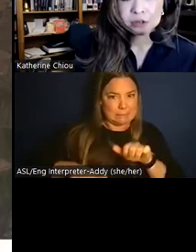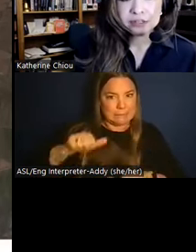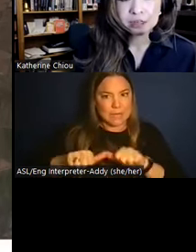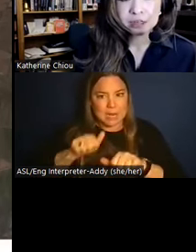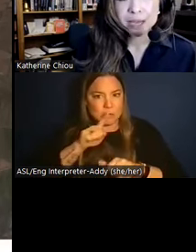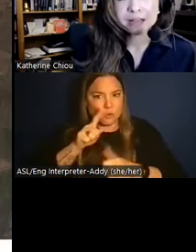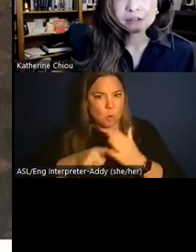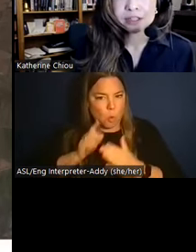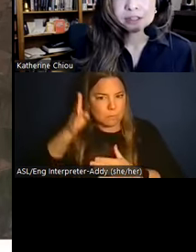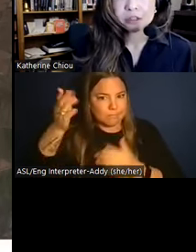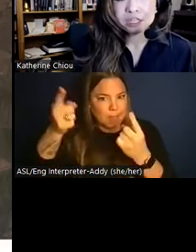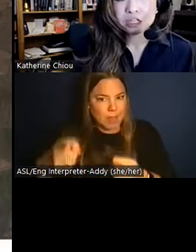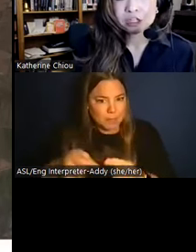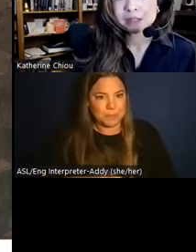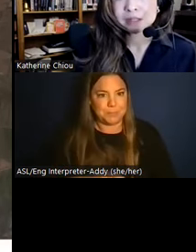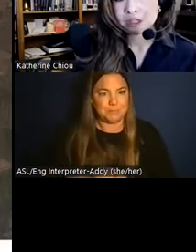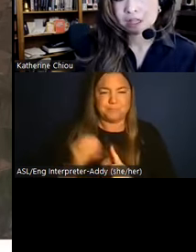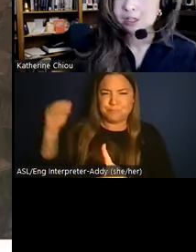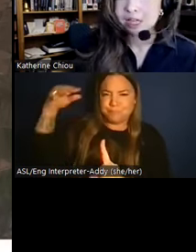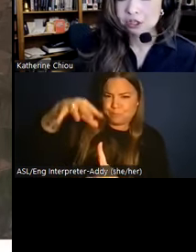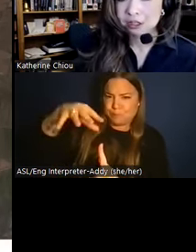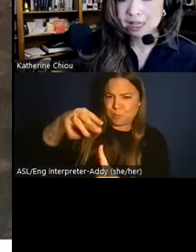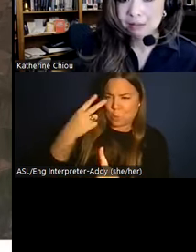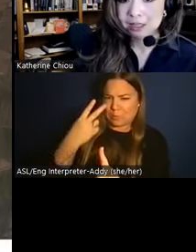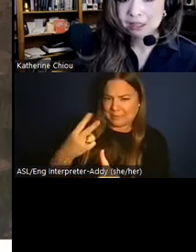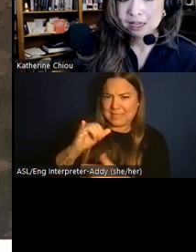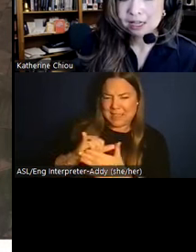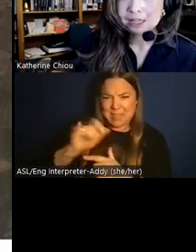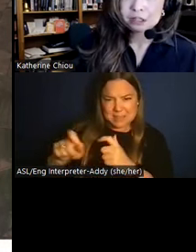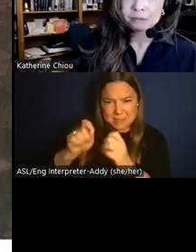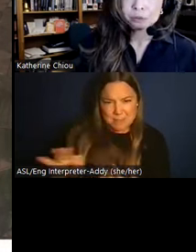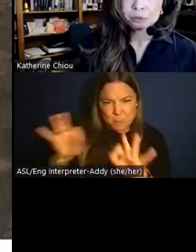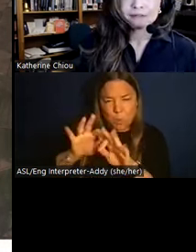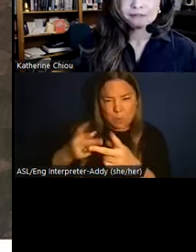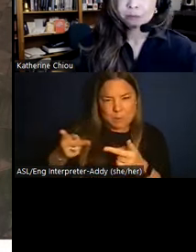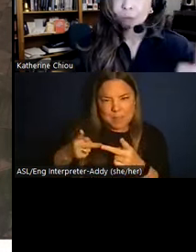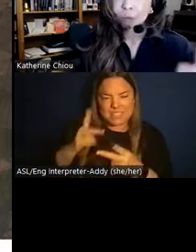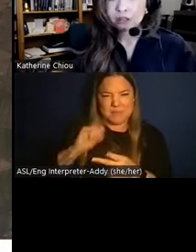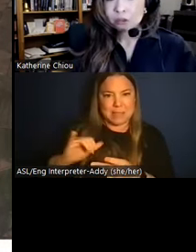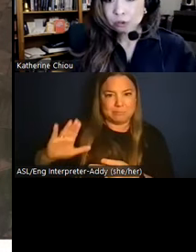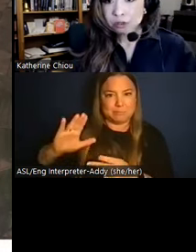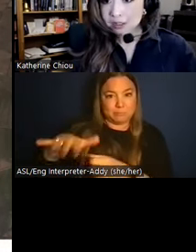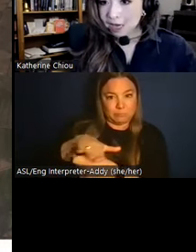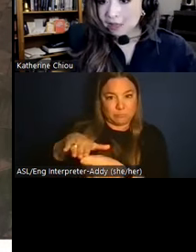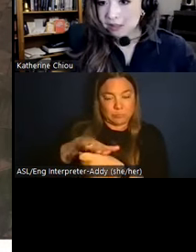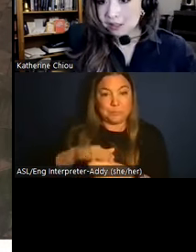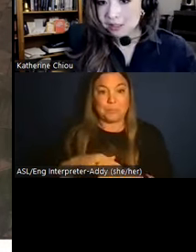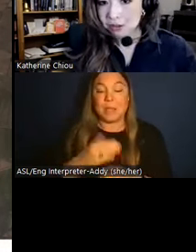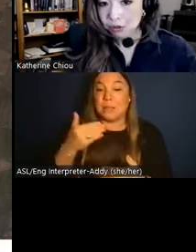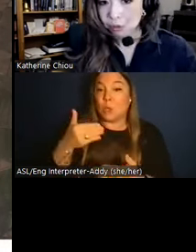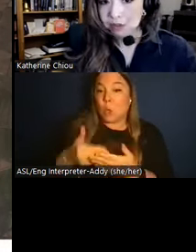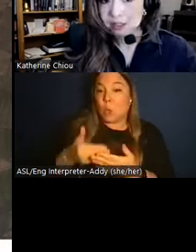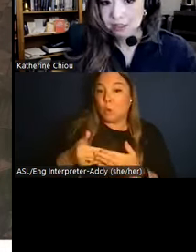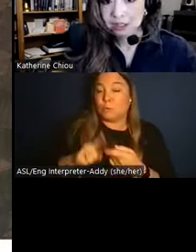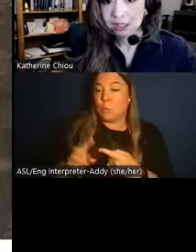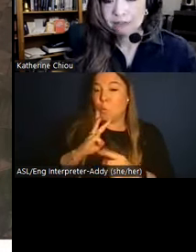view of Sarah Japan reveals the strategic position of this ancient settlement, nestled between valuable water sources, and again this is the desert,